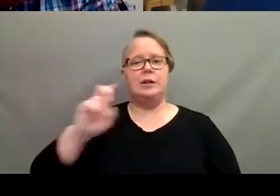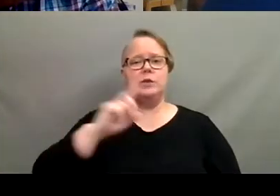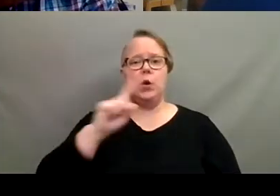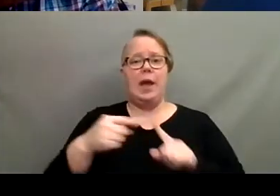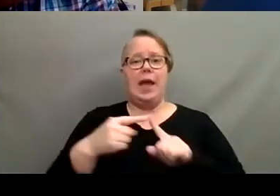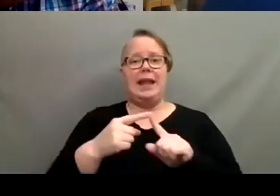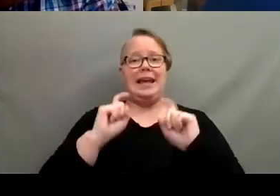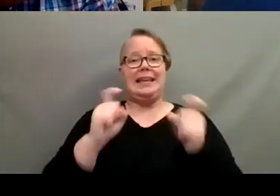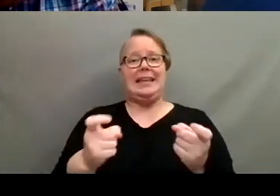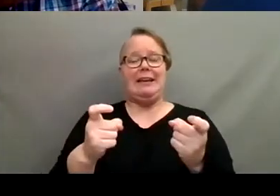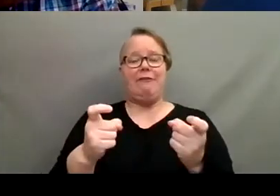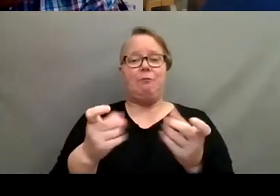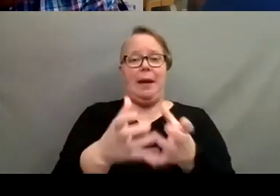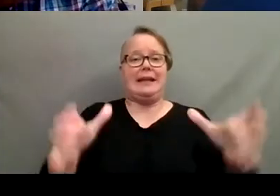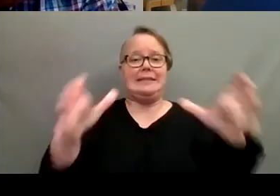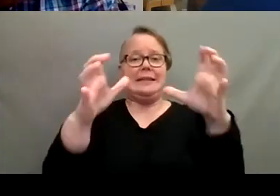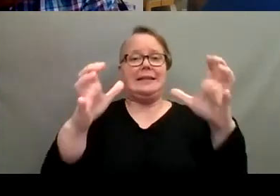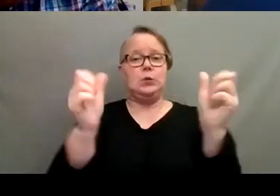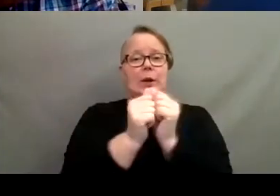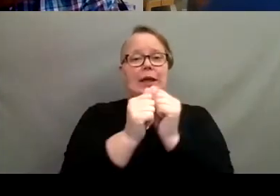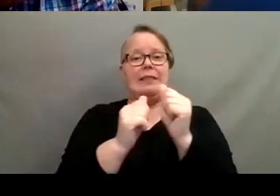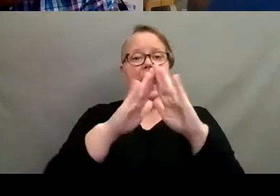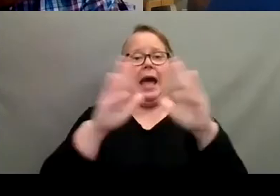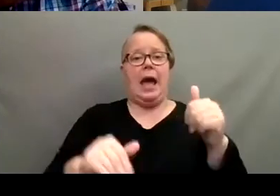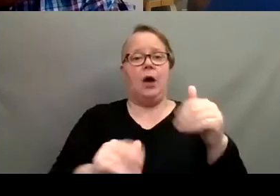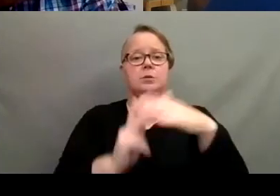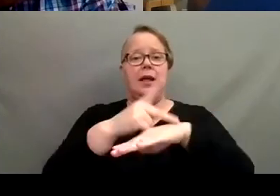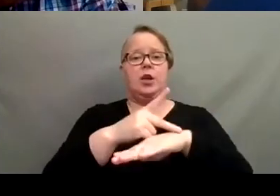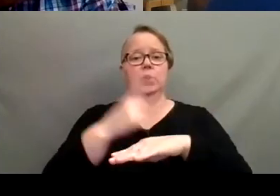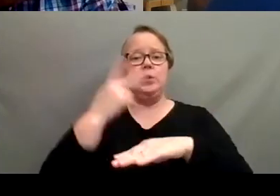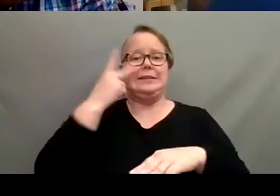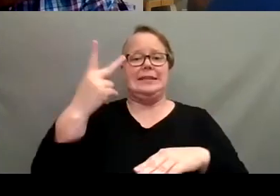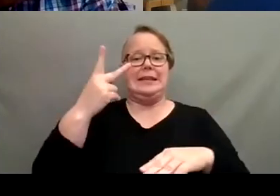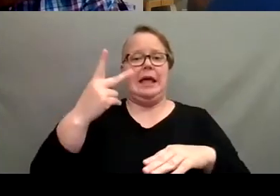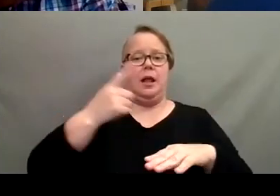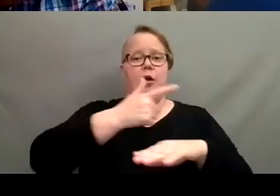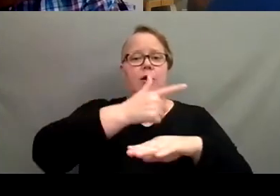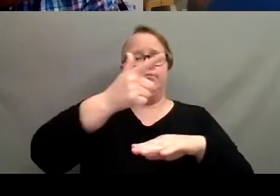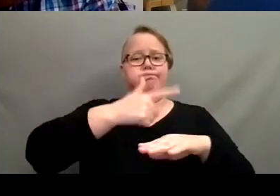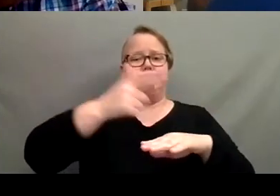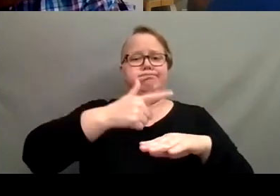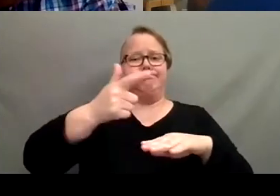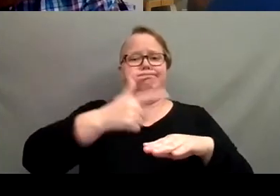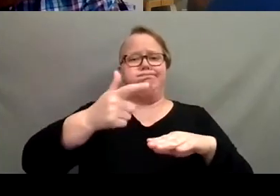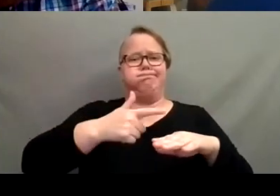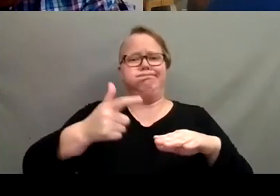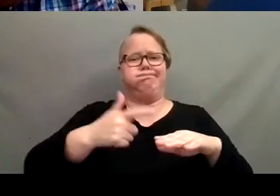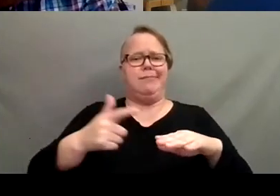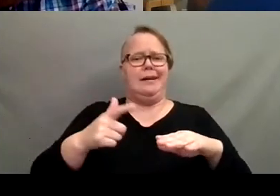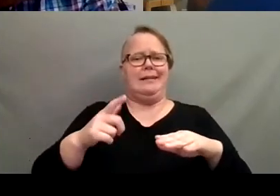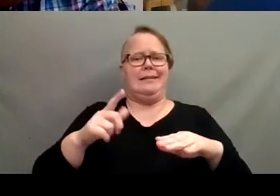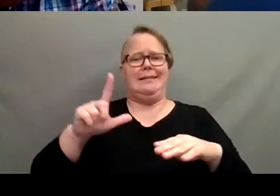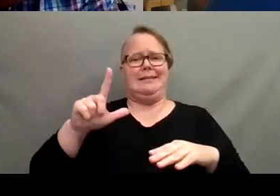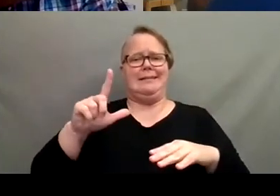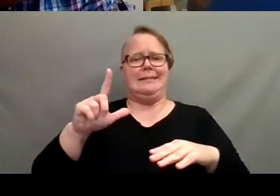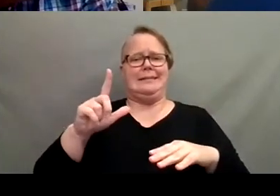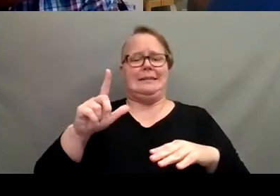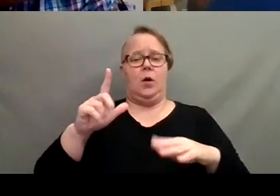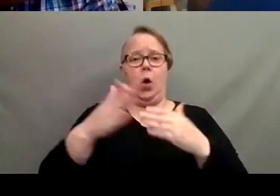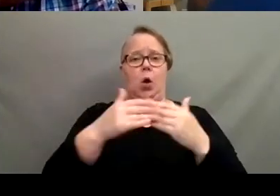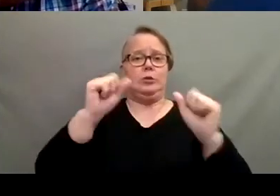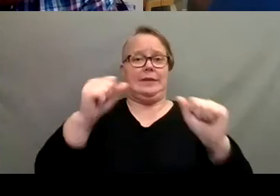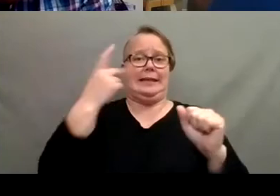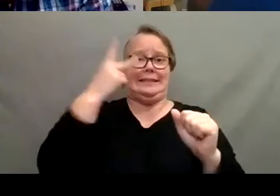going out with, with house plants, you, you tend to see it sprayed a lot with leaf shine to give it that shiny, almost see your face in it